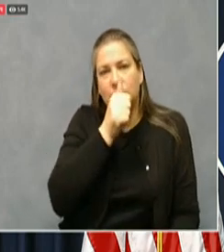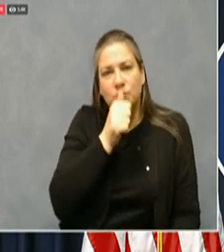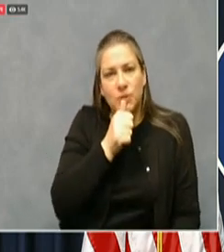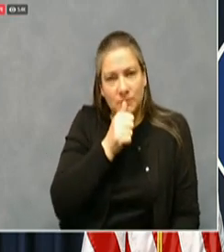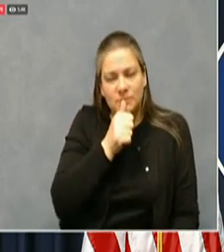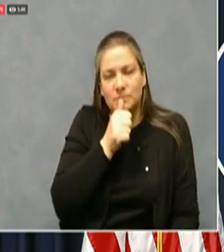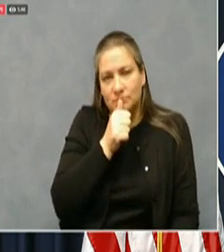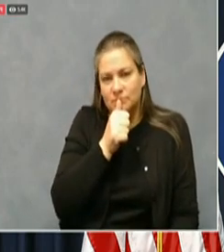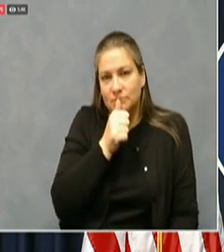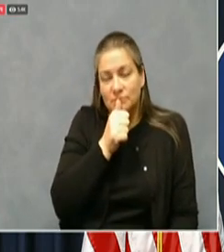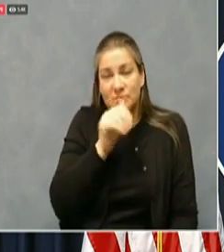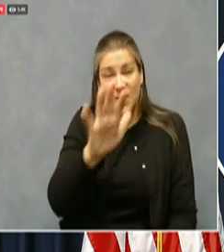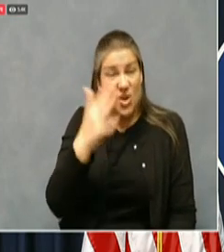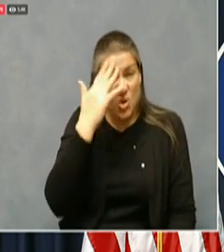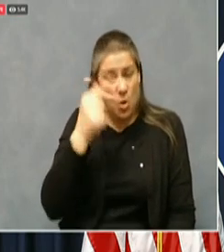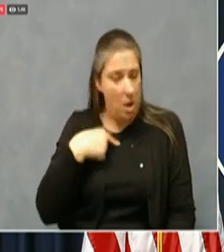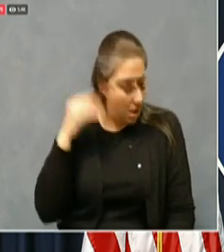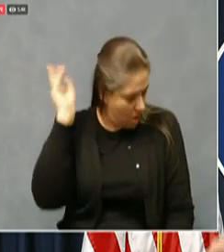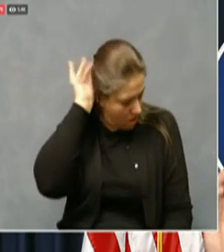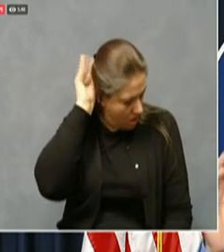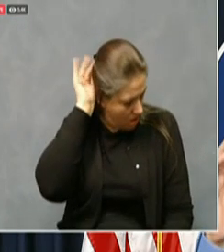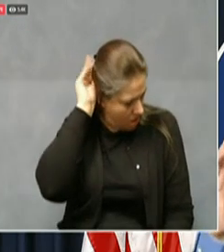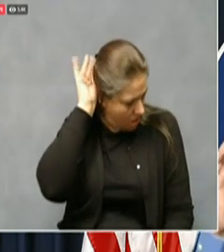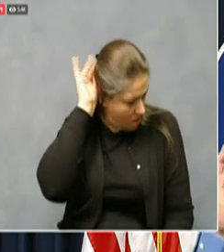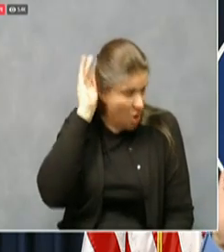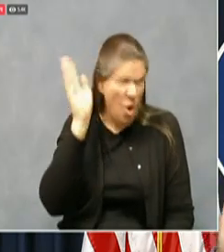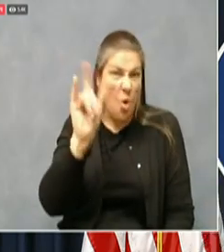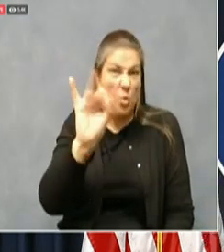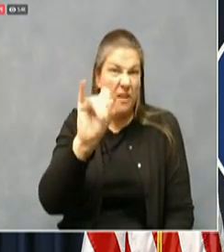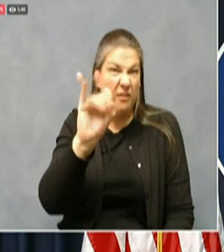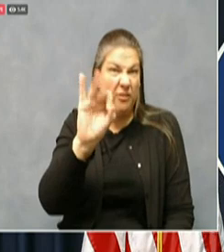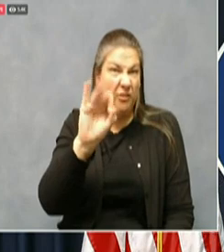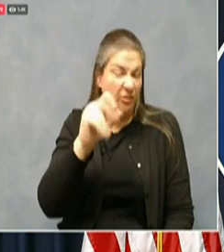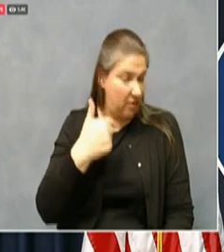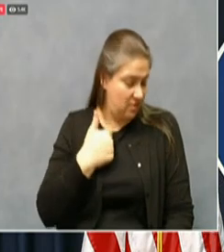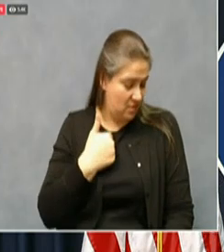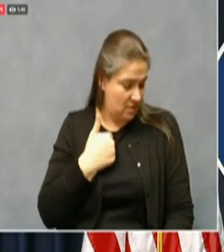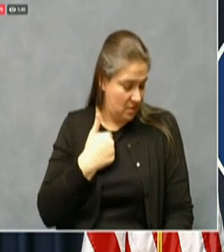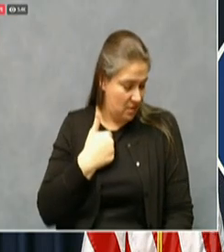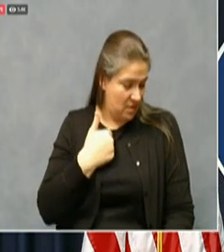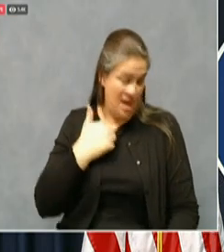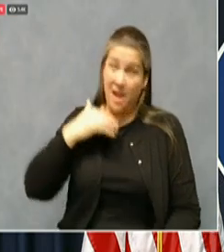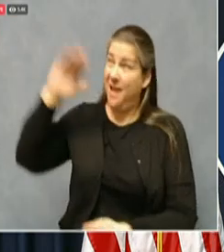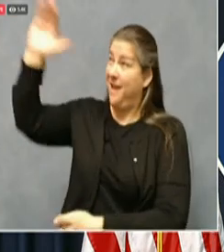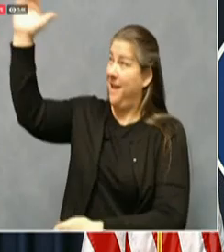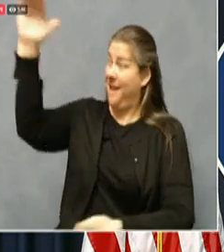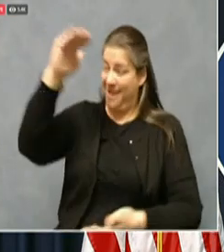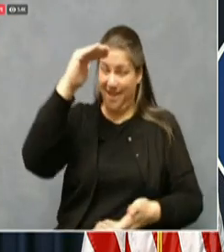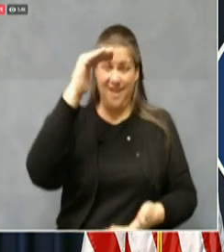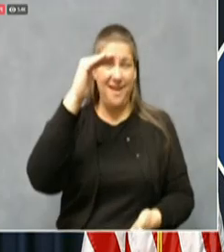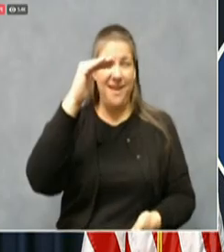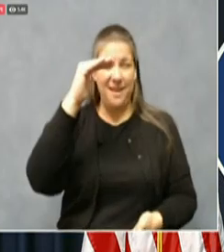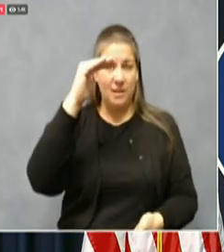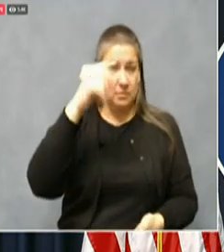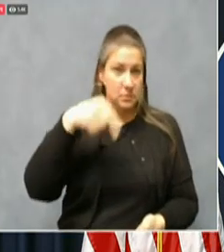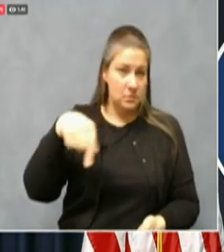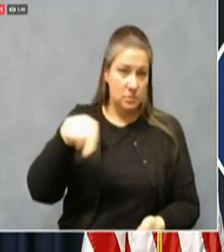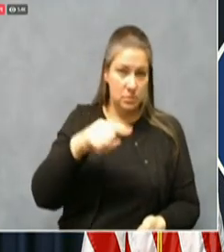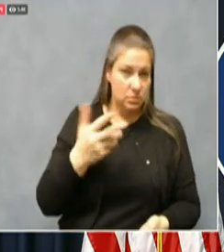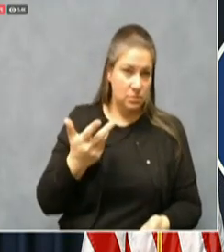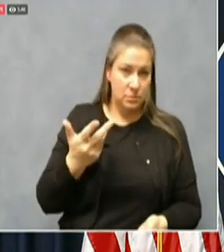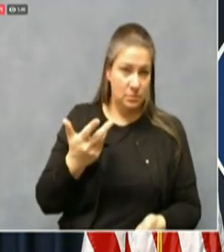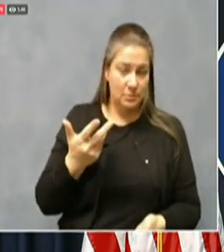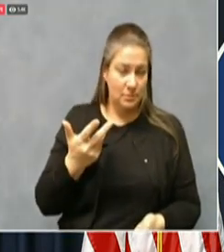at night is if we suddenly get a really big shipment and we don't have people lined up, you know, in that next 24 to 48 hours